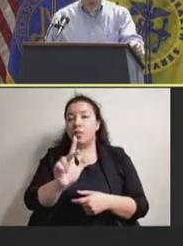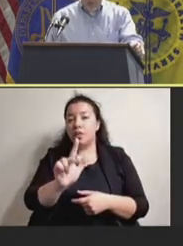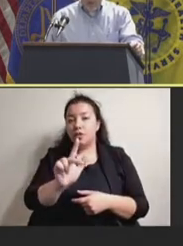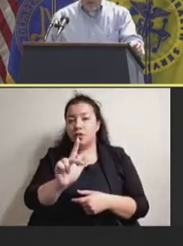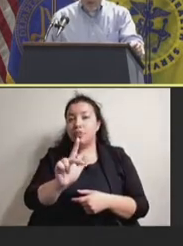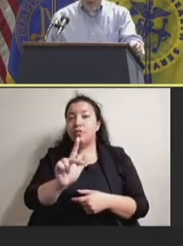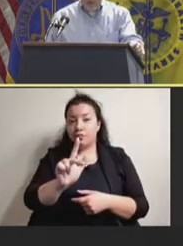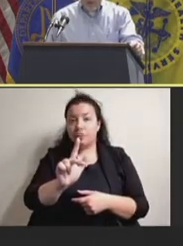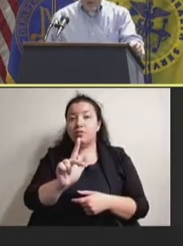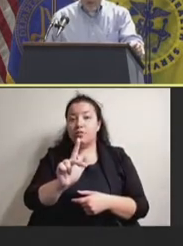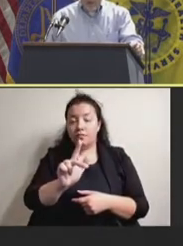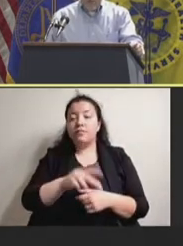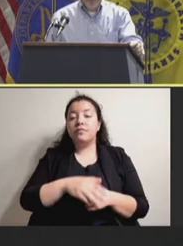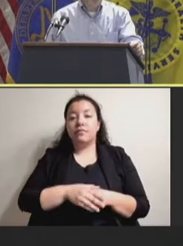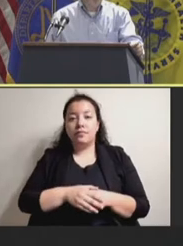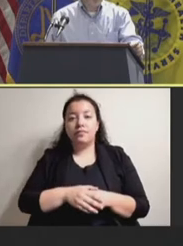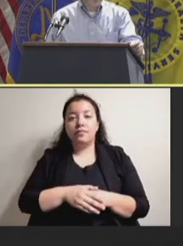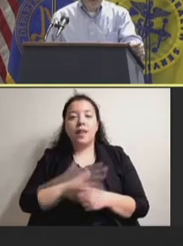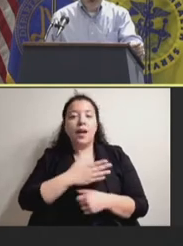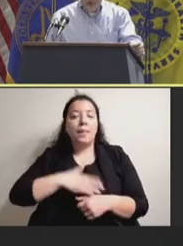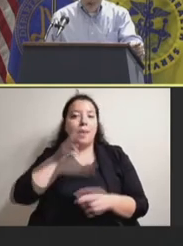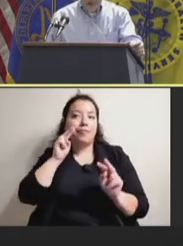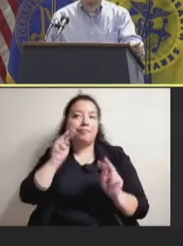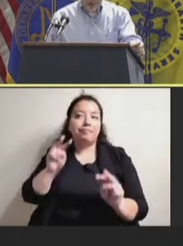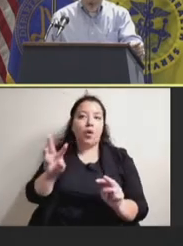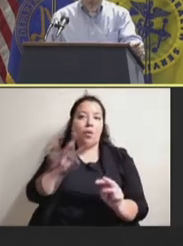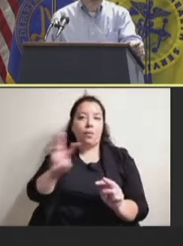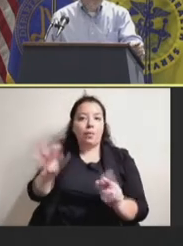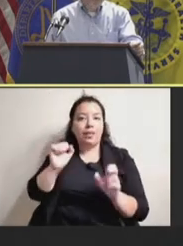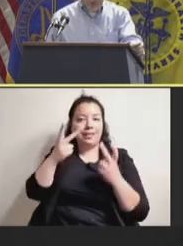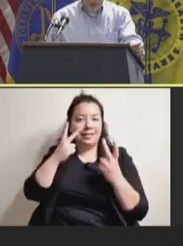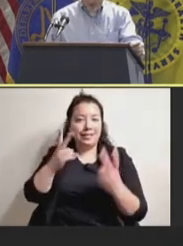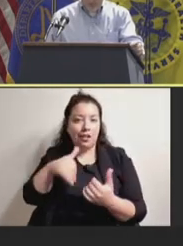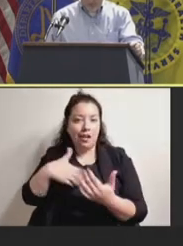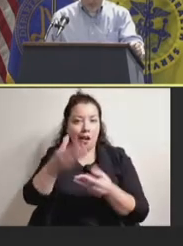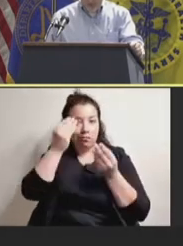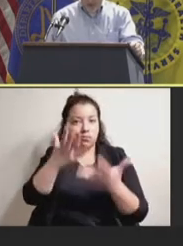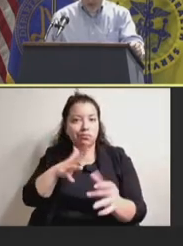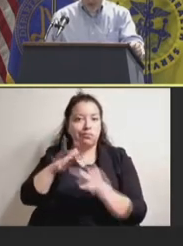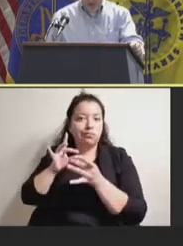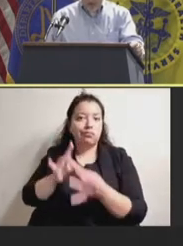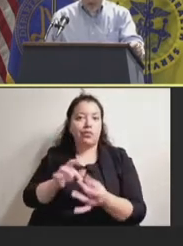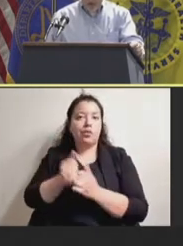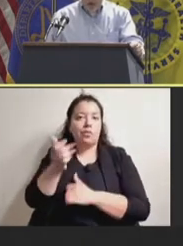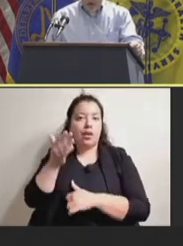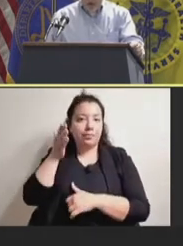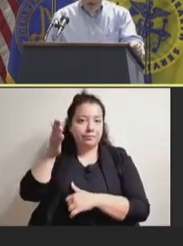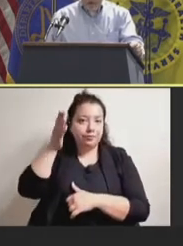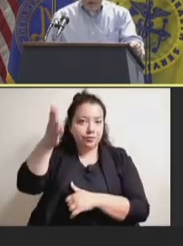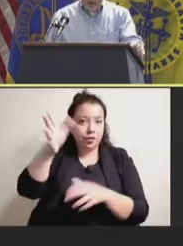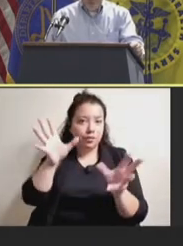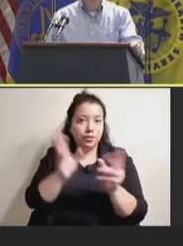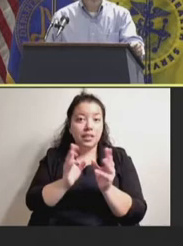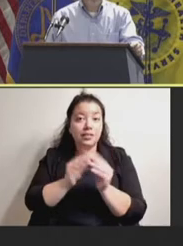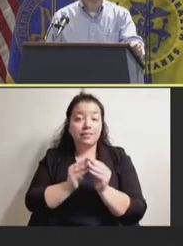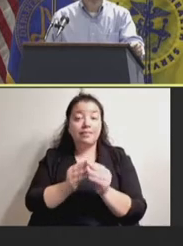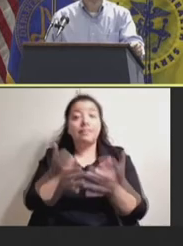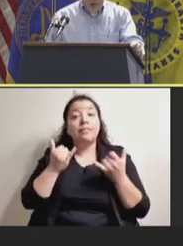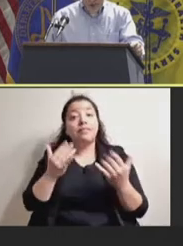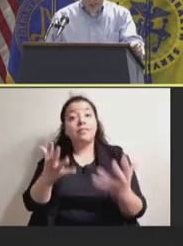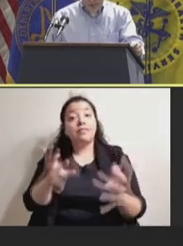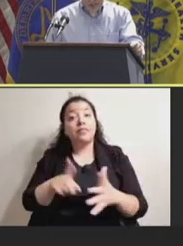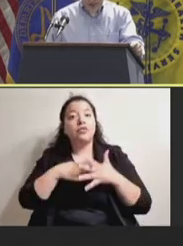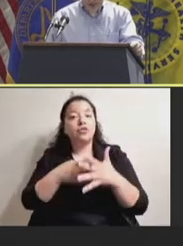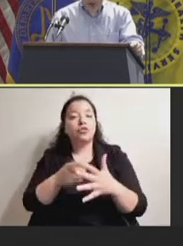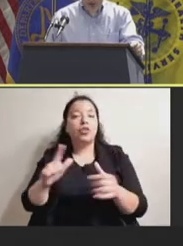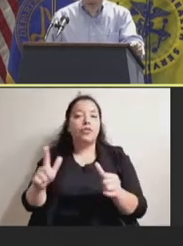And please refer to the NVAC website for the final details on upcoming meetings. At this time, I'd like to start our first panel of the